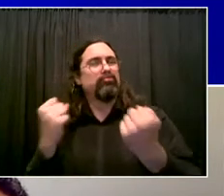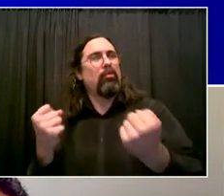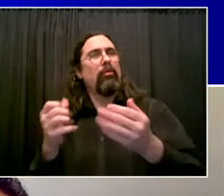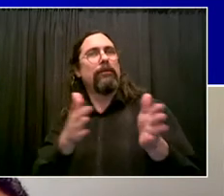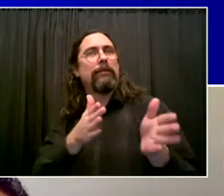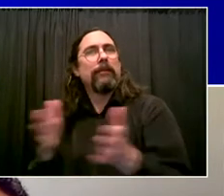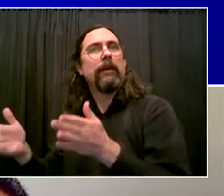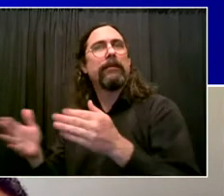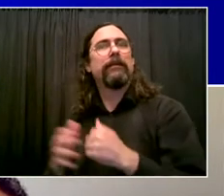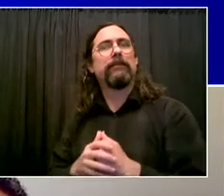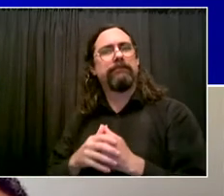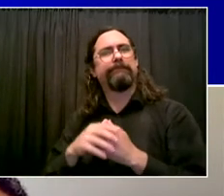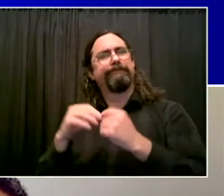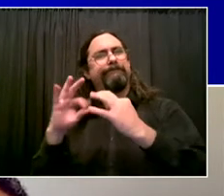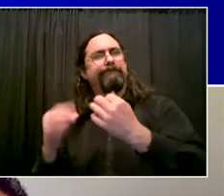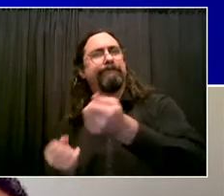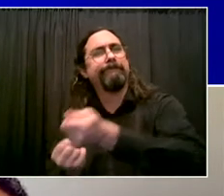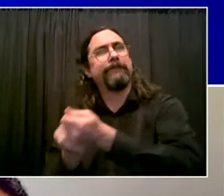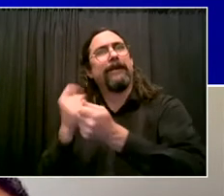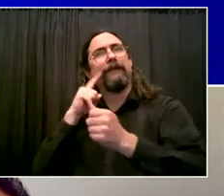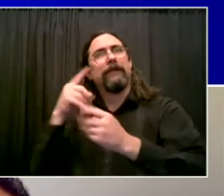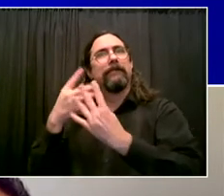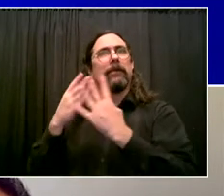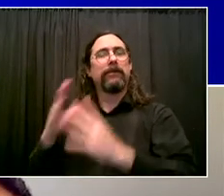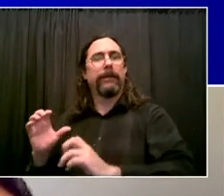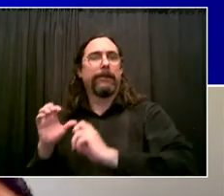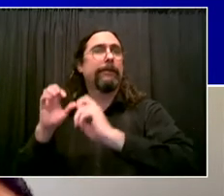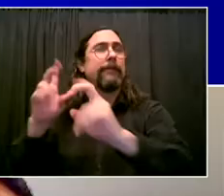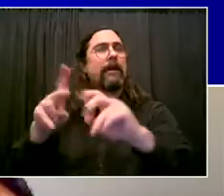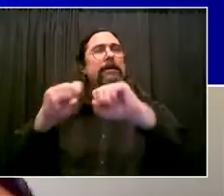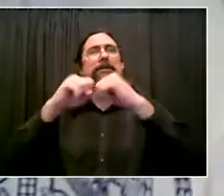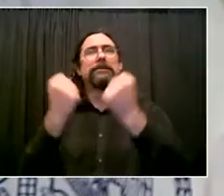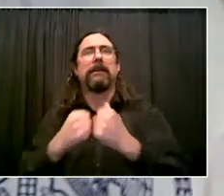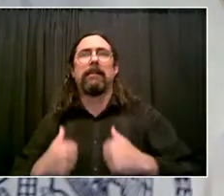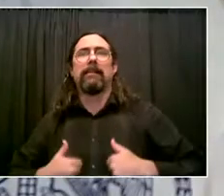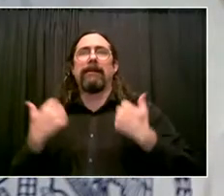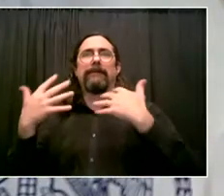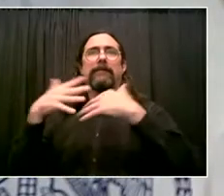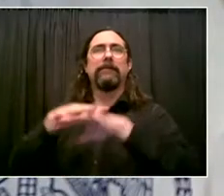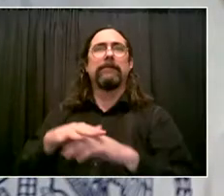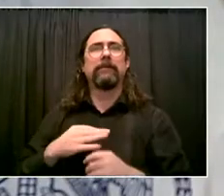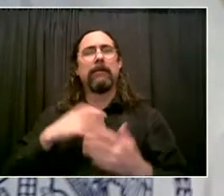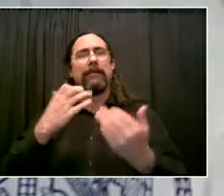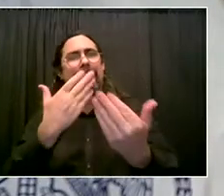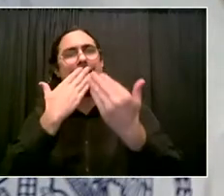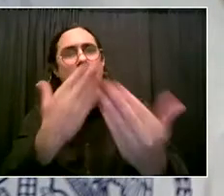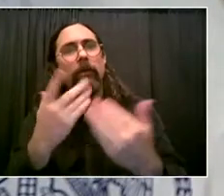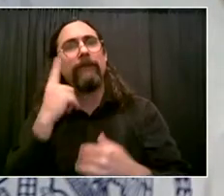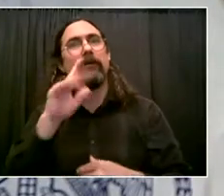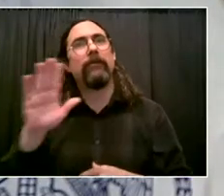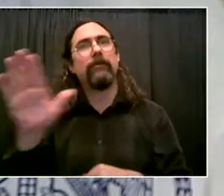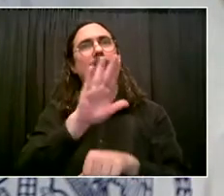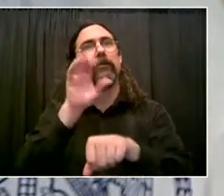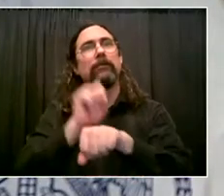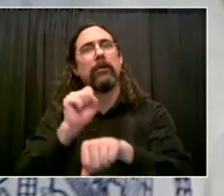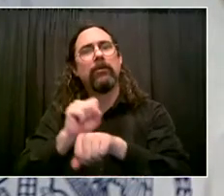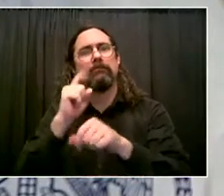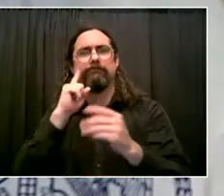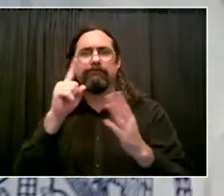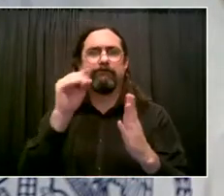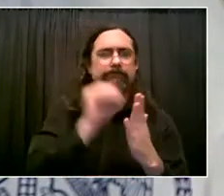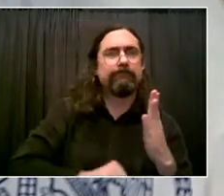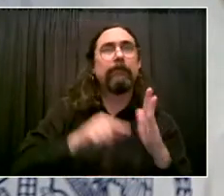chairing the subcommittee you do. So thank you so much assembly member. Thank you. Now everyone, I want to hear from one more member of the assembly